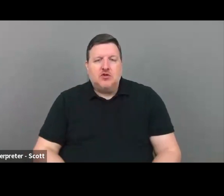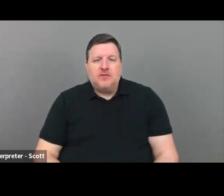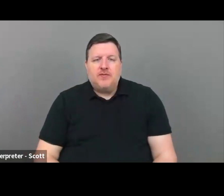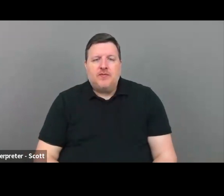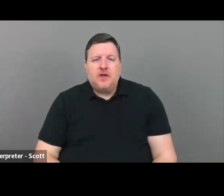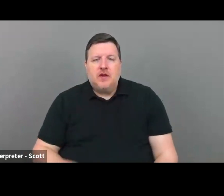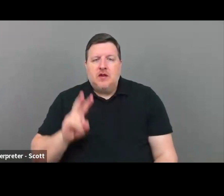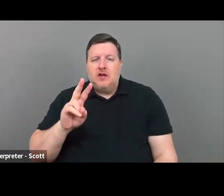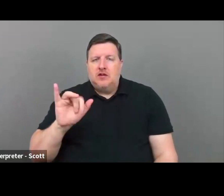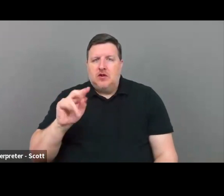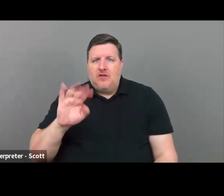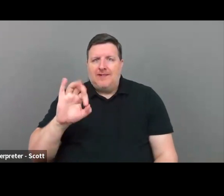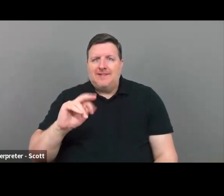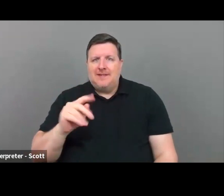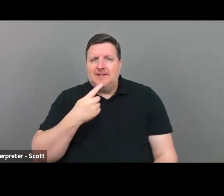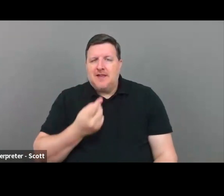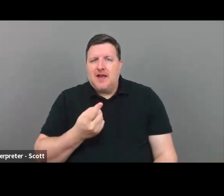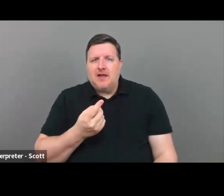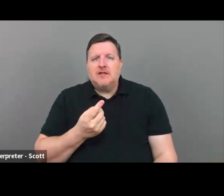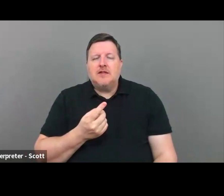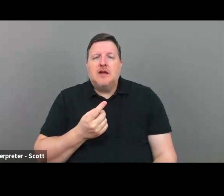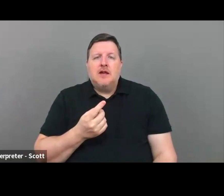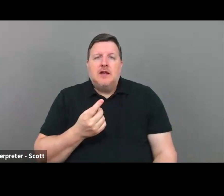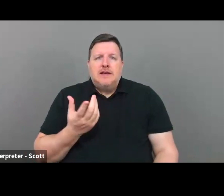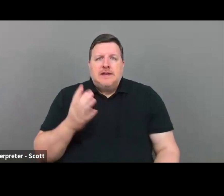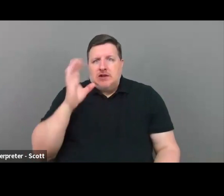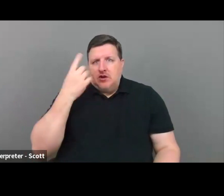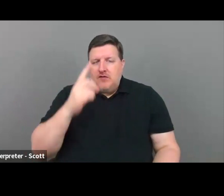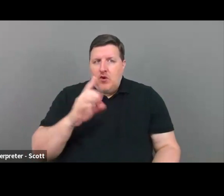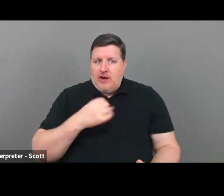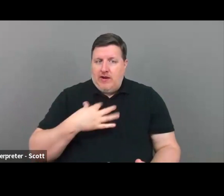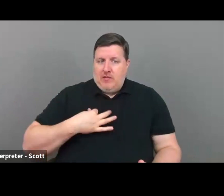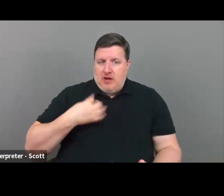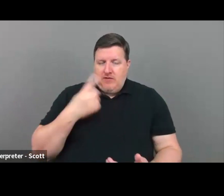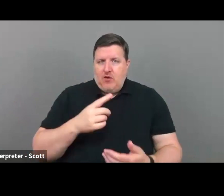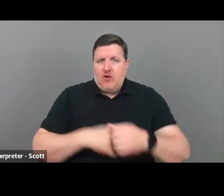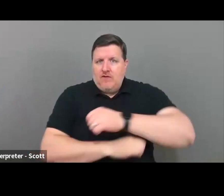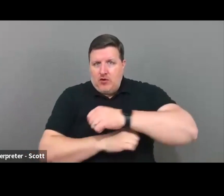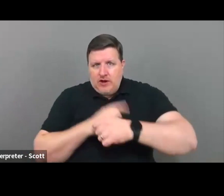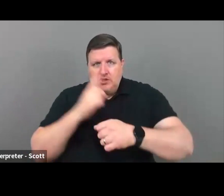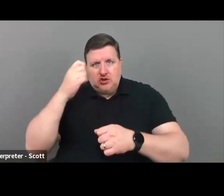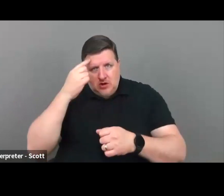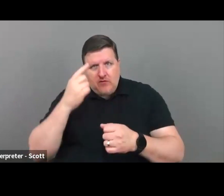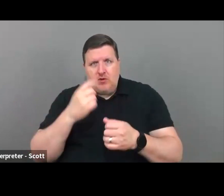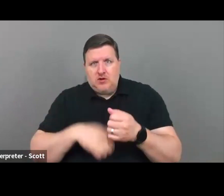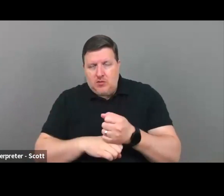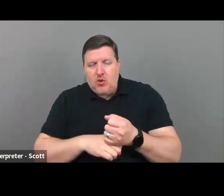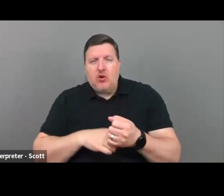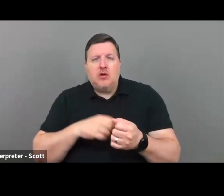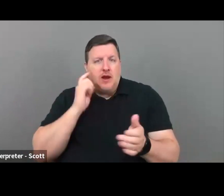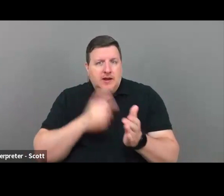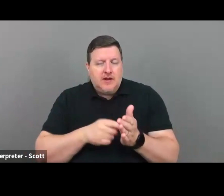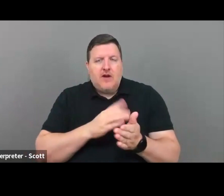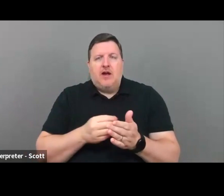Vincent says, you know, things like looking for and applying for foundational and government support, identifying and